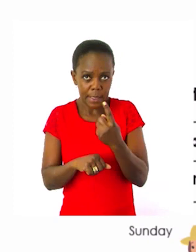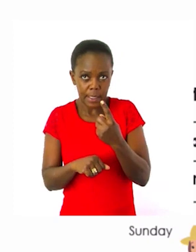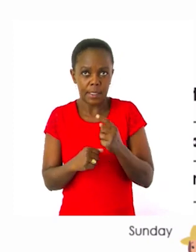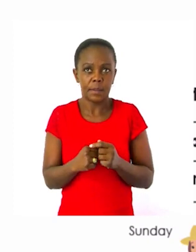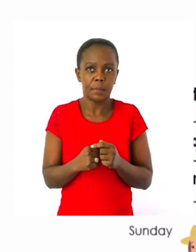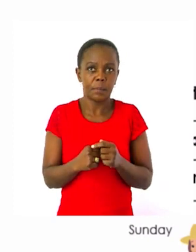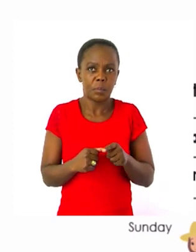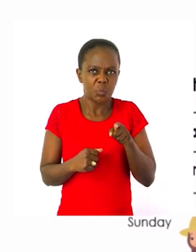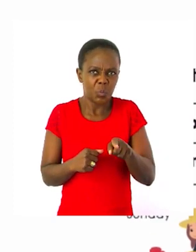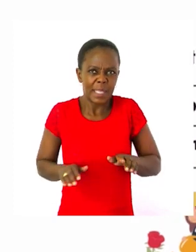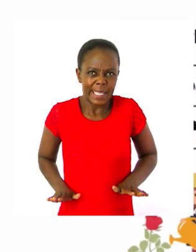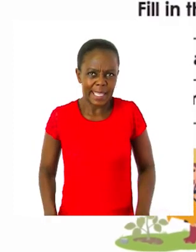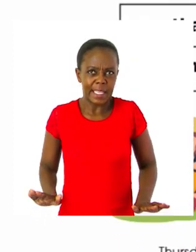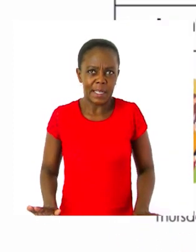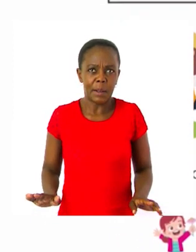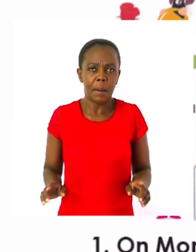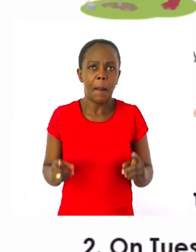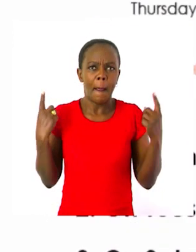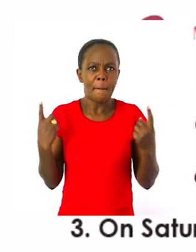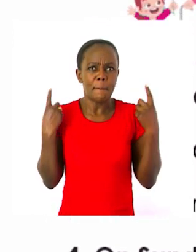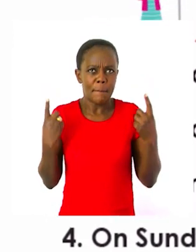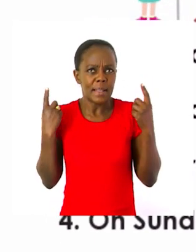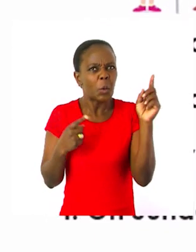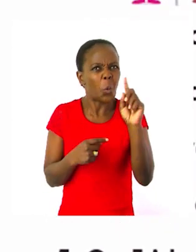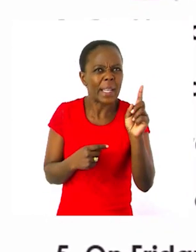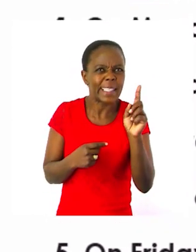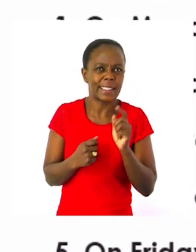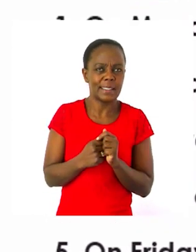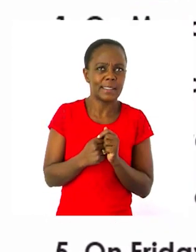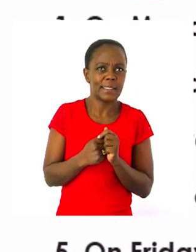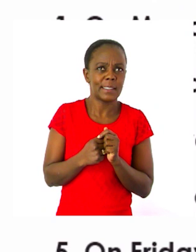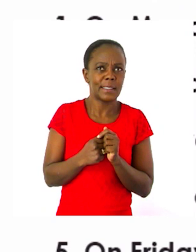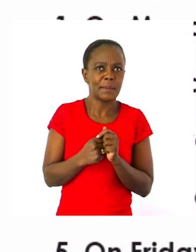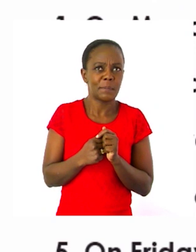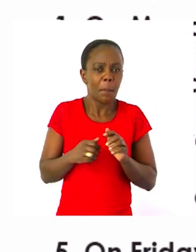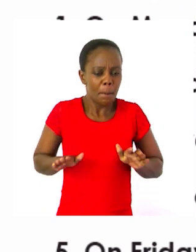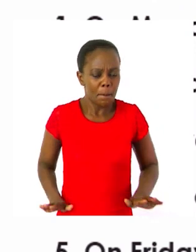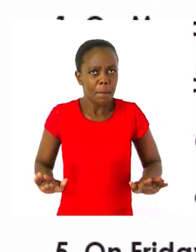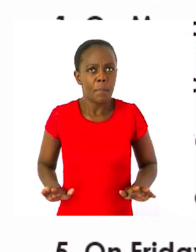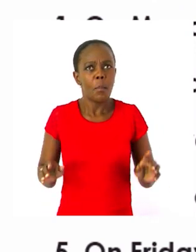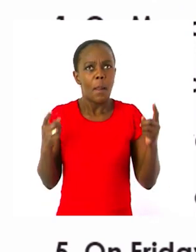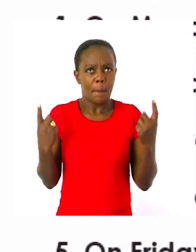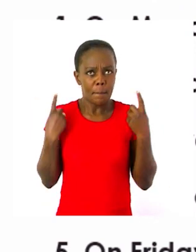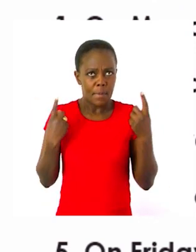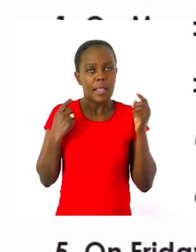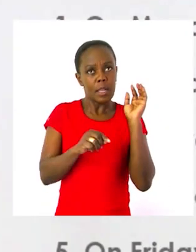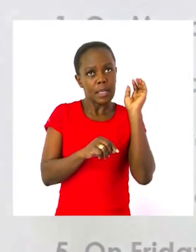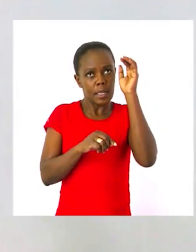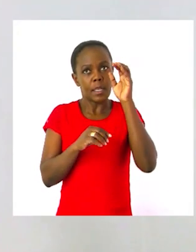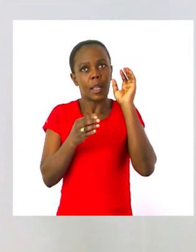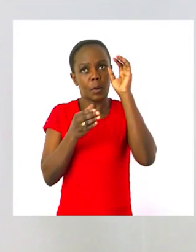Mary plays netball. Yes. On Monday, Mary plays netball.